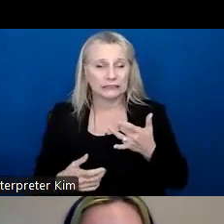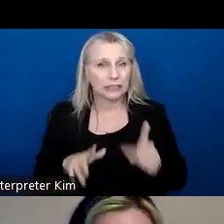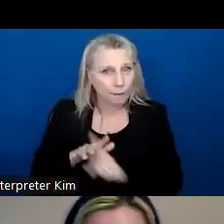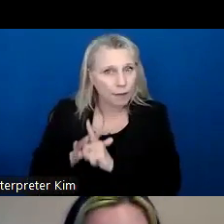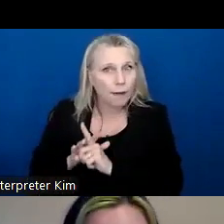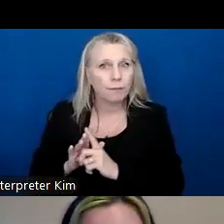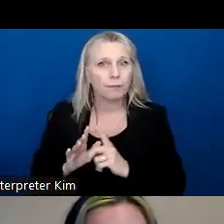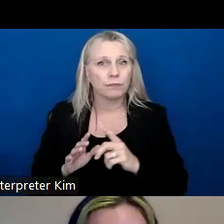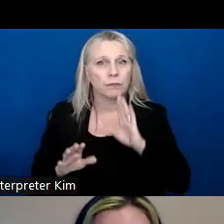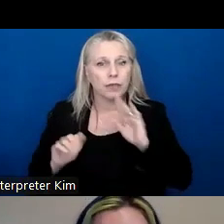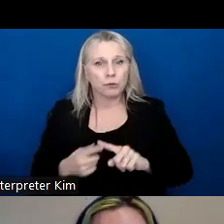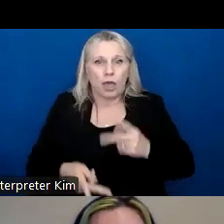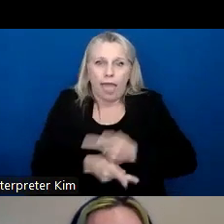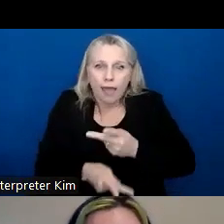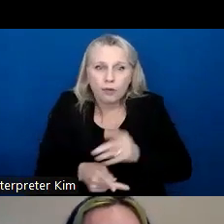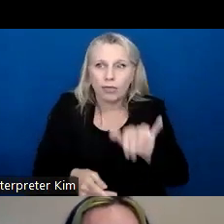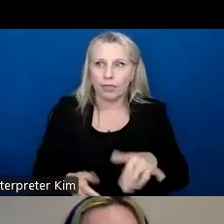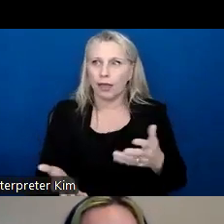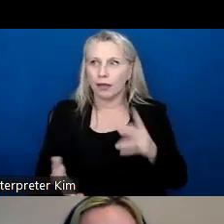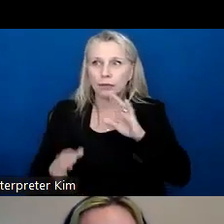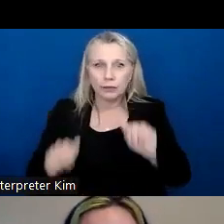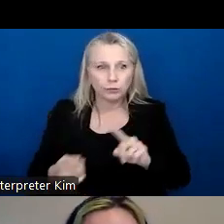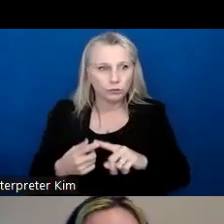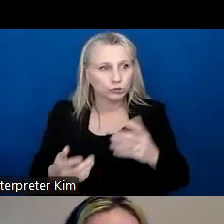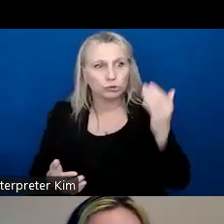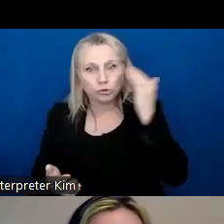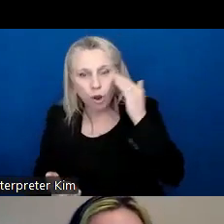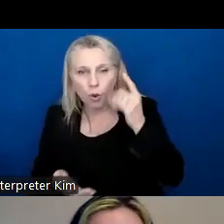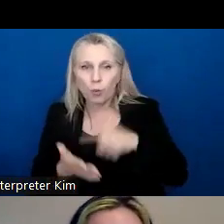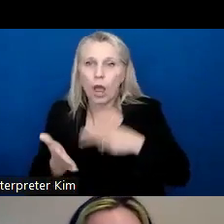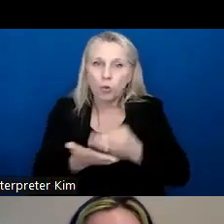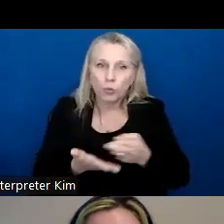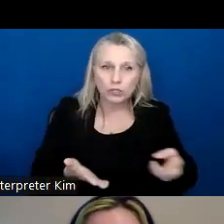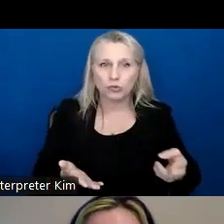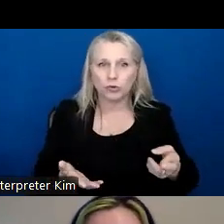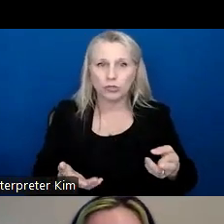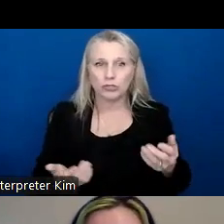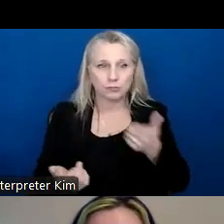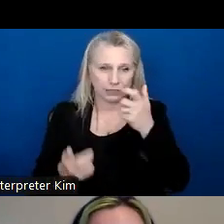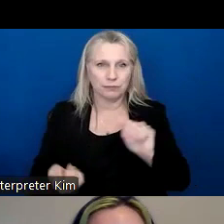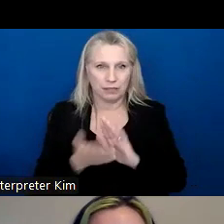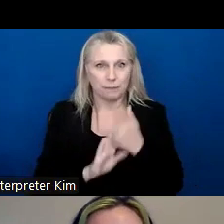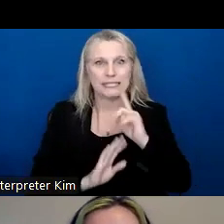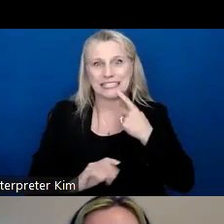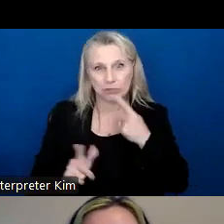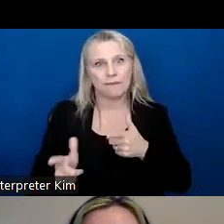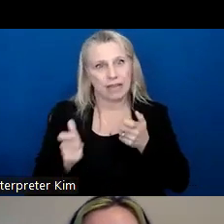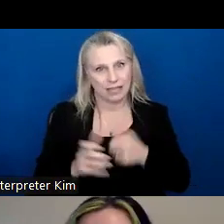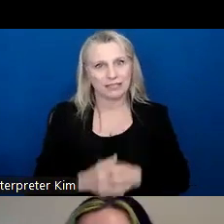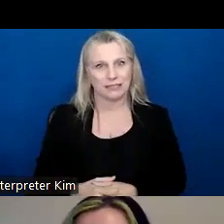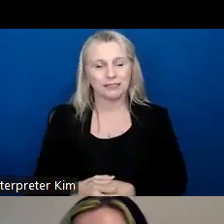handle those things too, and be equipped to know what resources to reach out to because it can get really serious really fast.